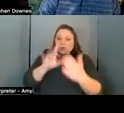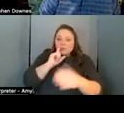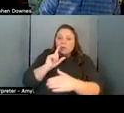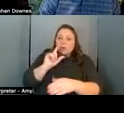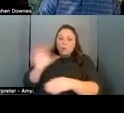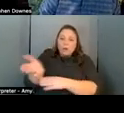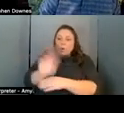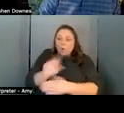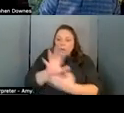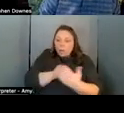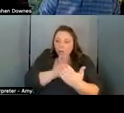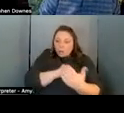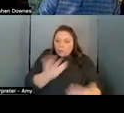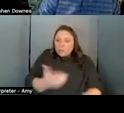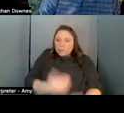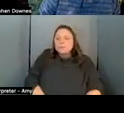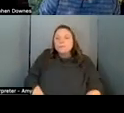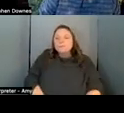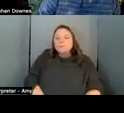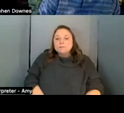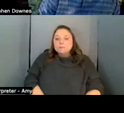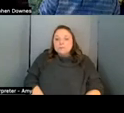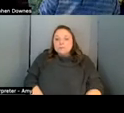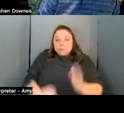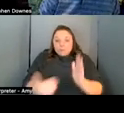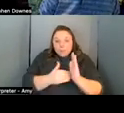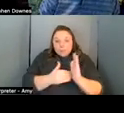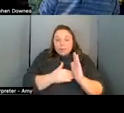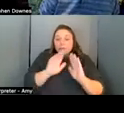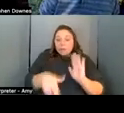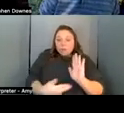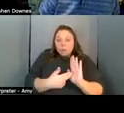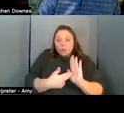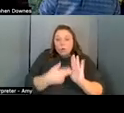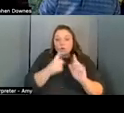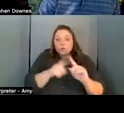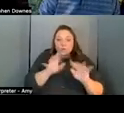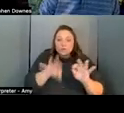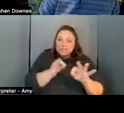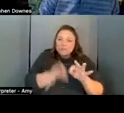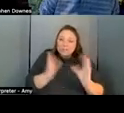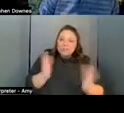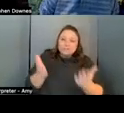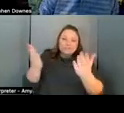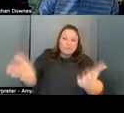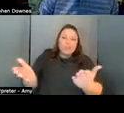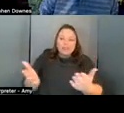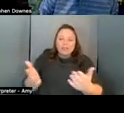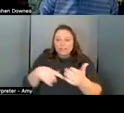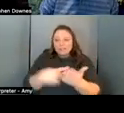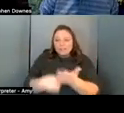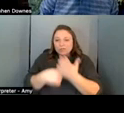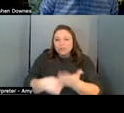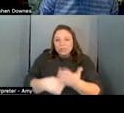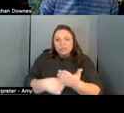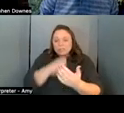you know again the role of simply delivering instruction doesn't work